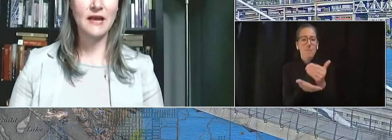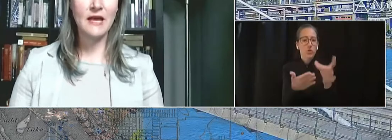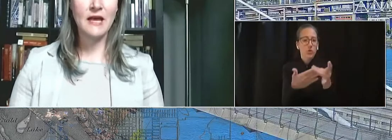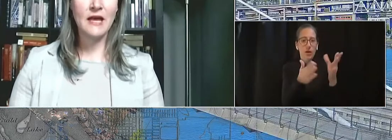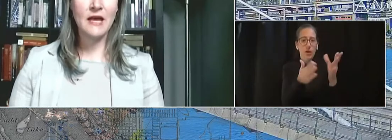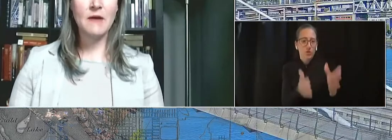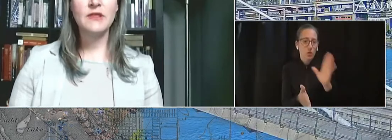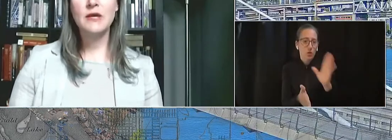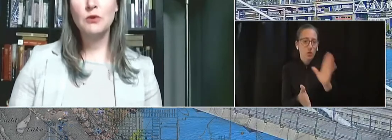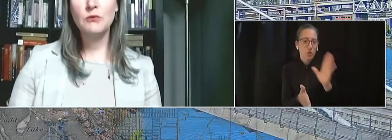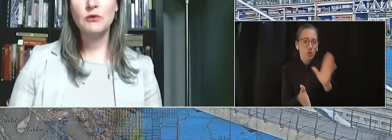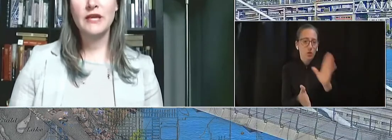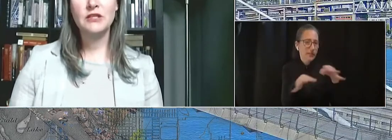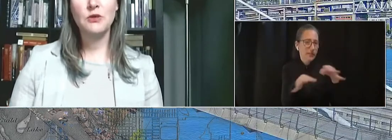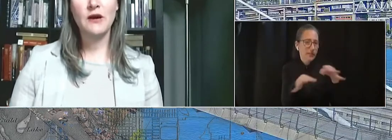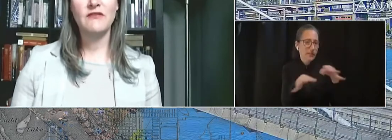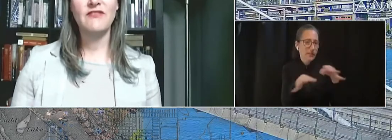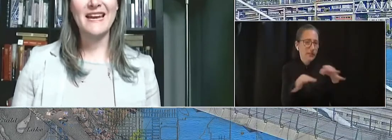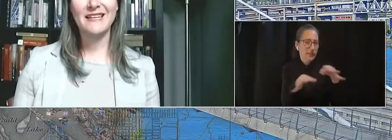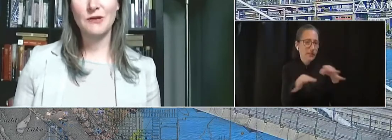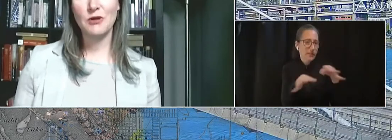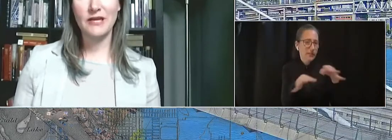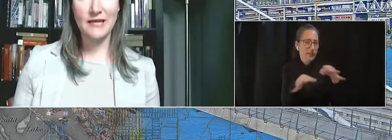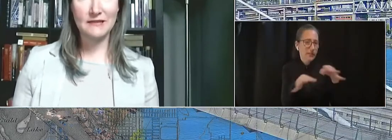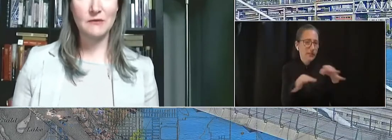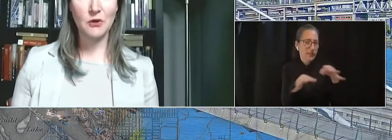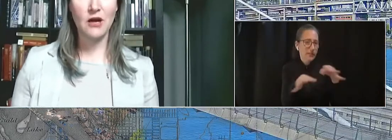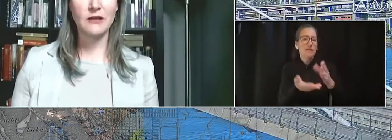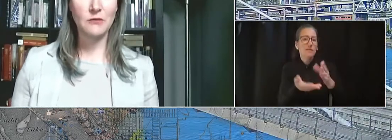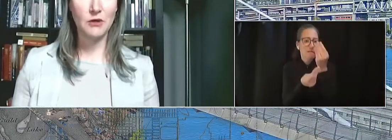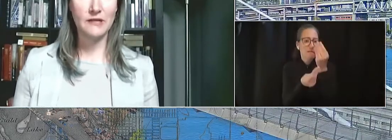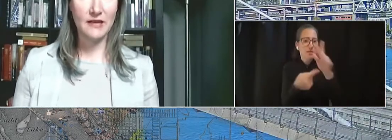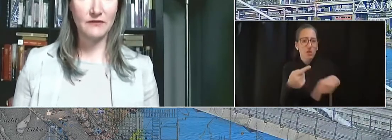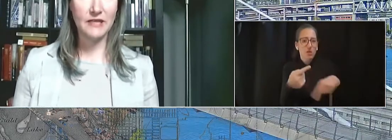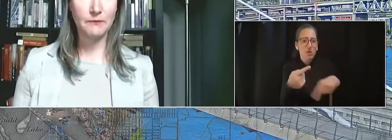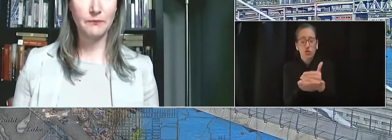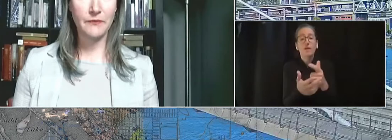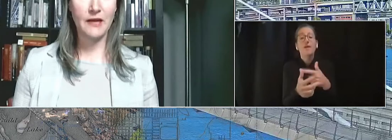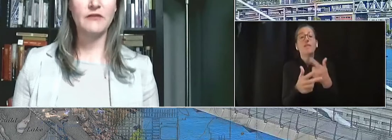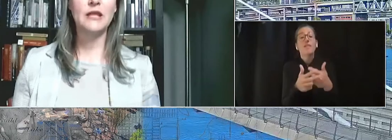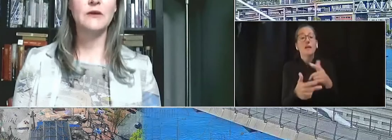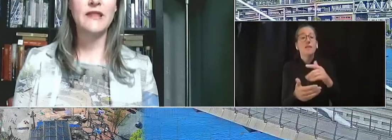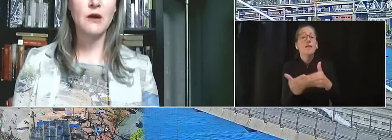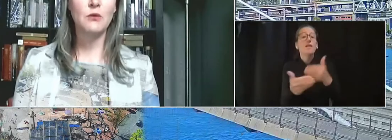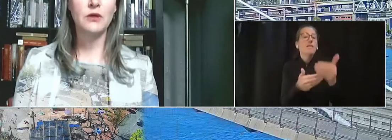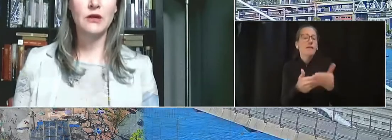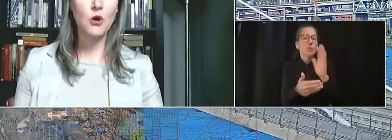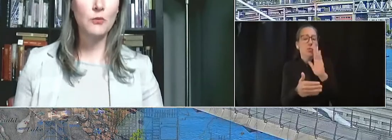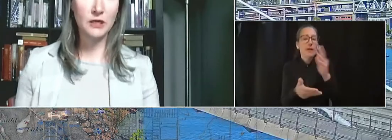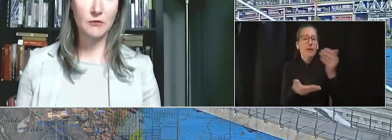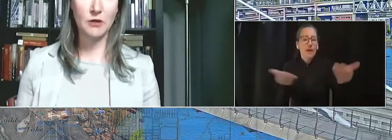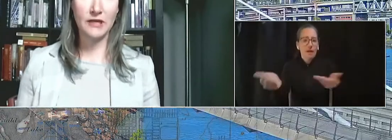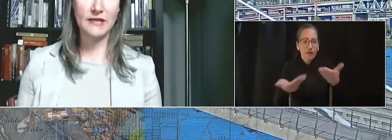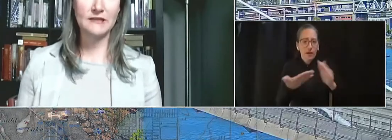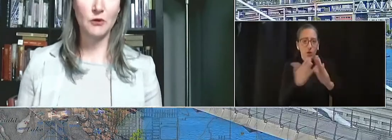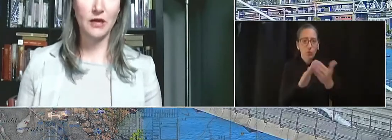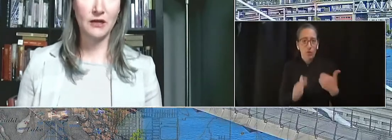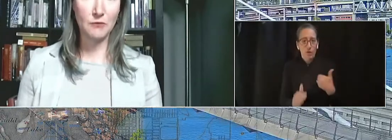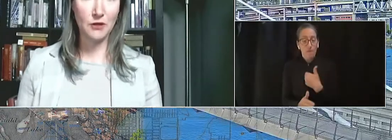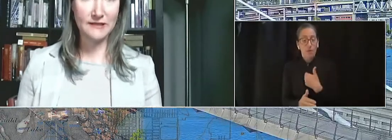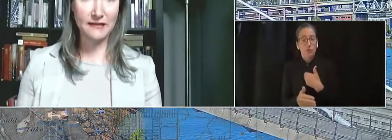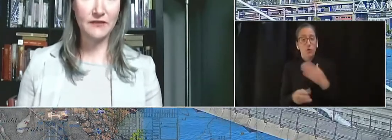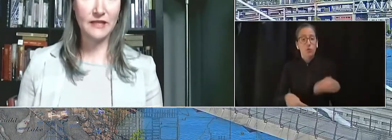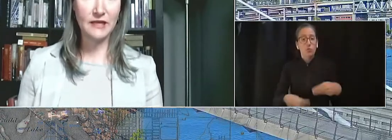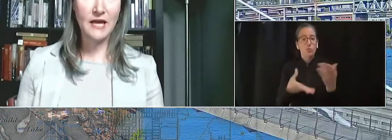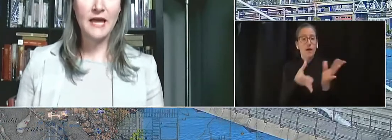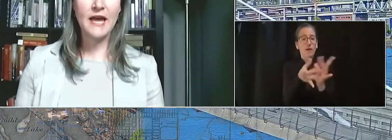process. Then we'll move into our invited community testimony on community safety. And following that, we'll hear open community testimony